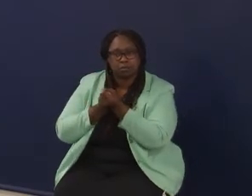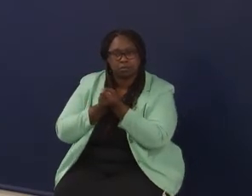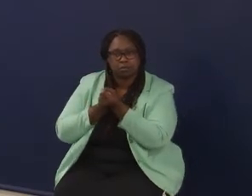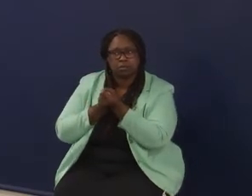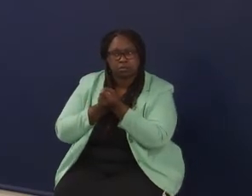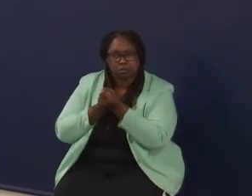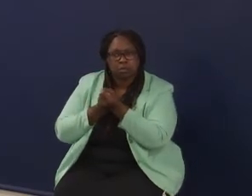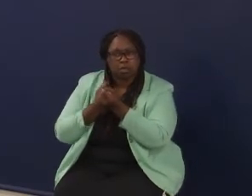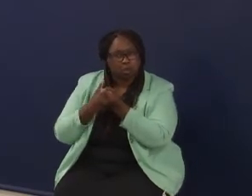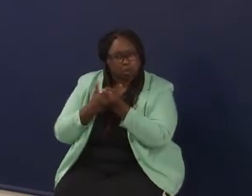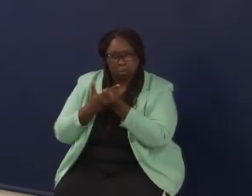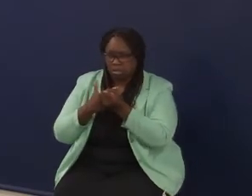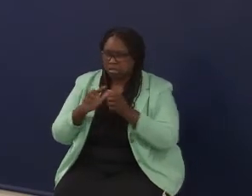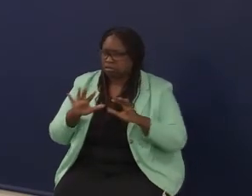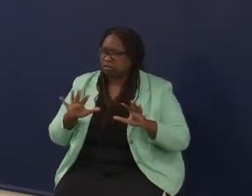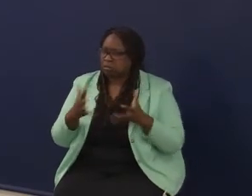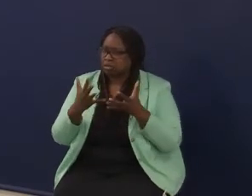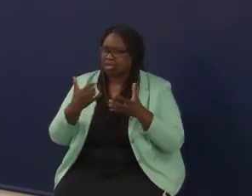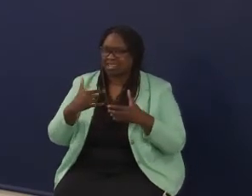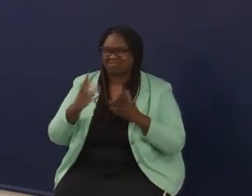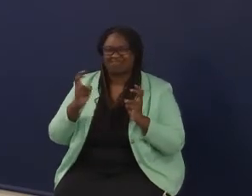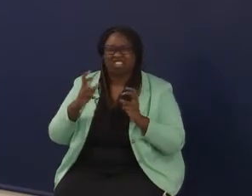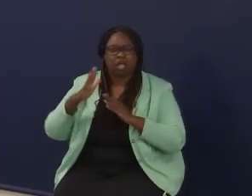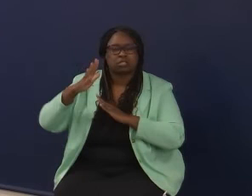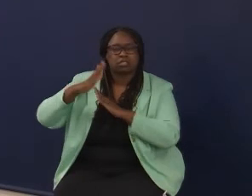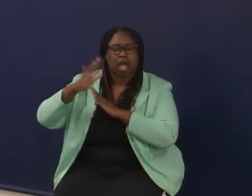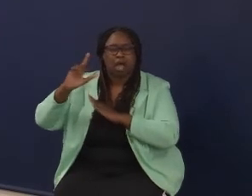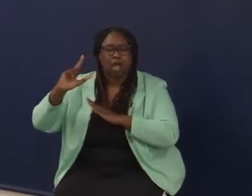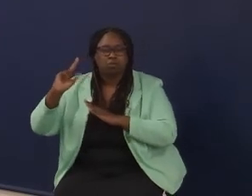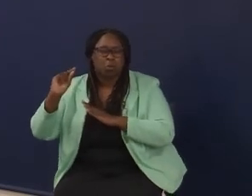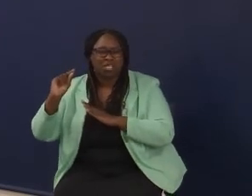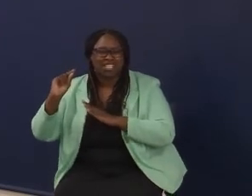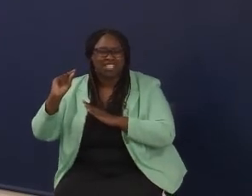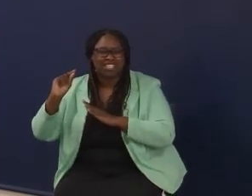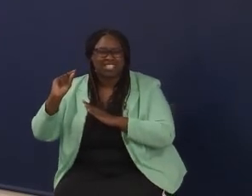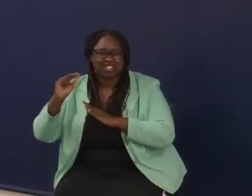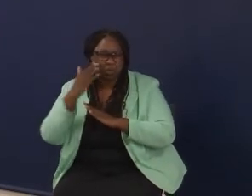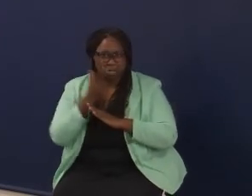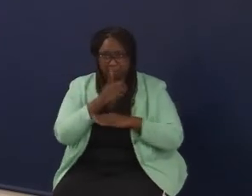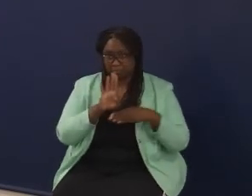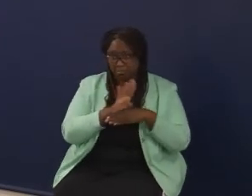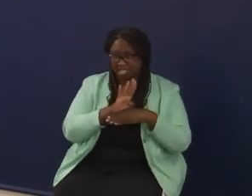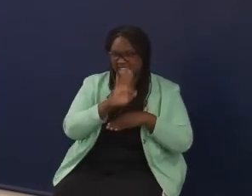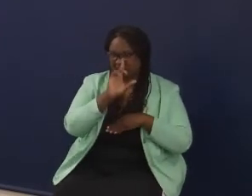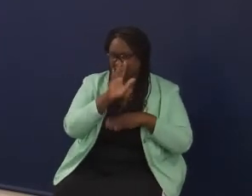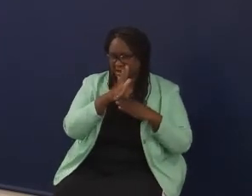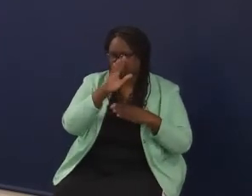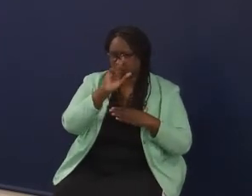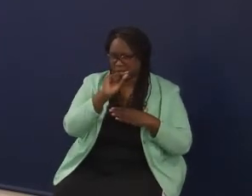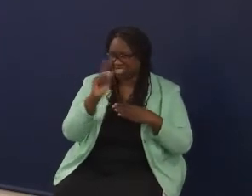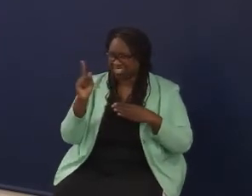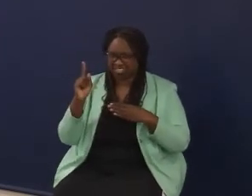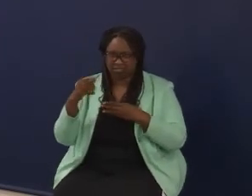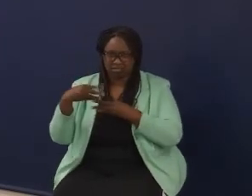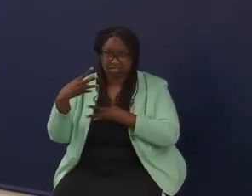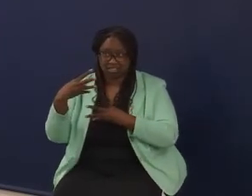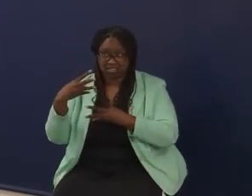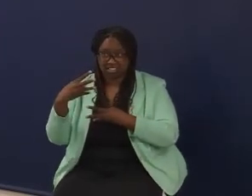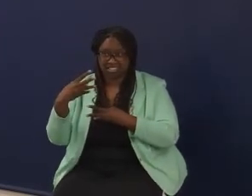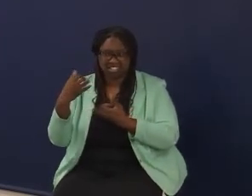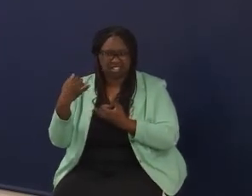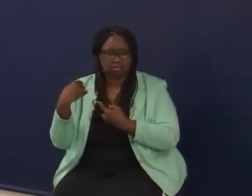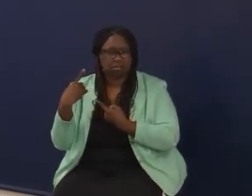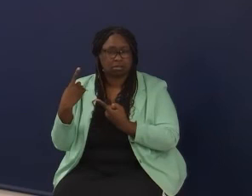we really pushed. We had that top 20 type of thing like they did. But then in the last five years, we've lost enthusiasm